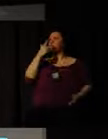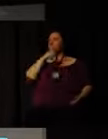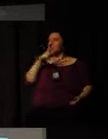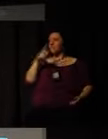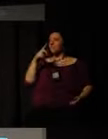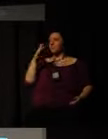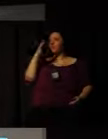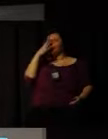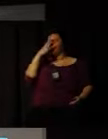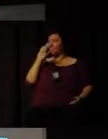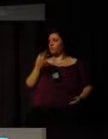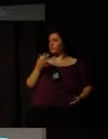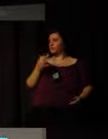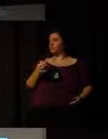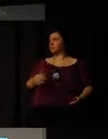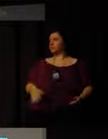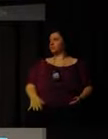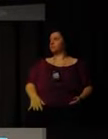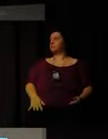Stretch a bit.